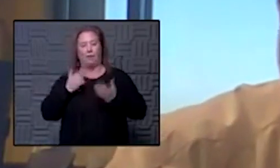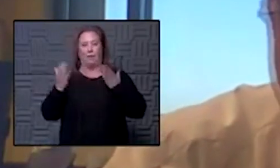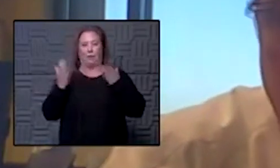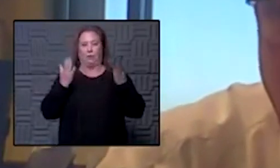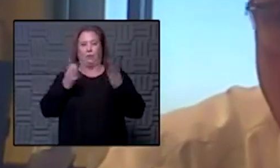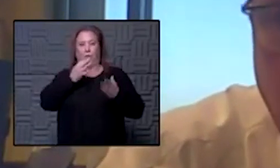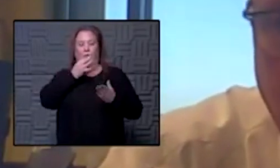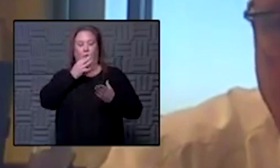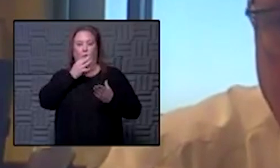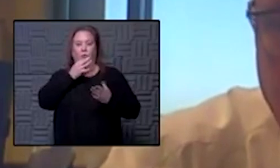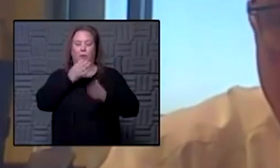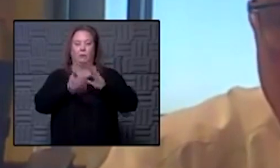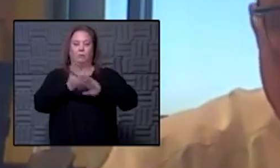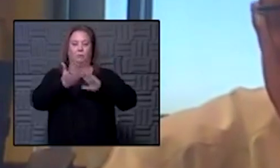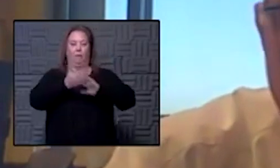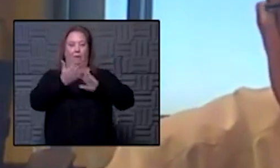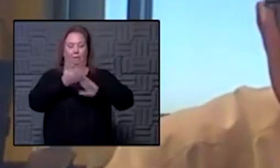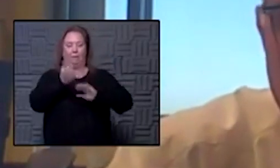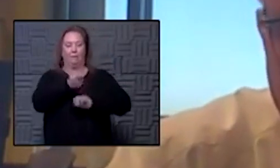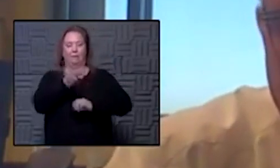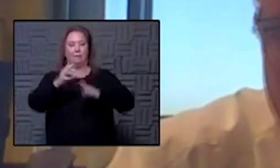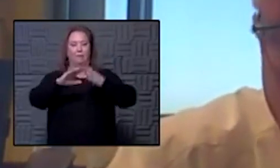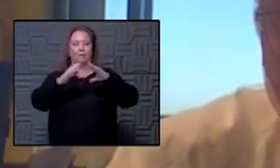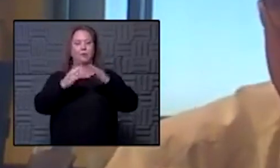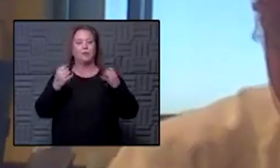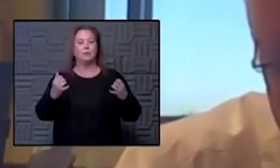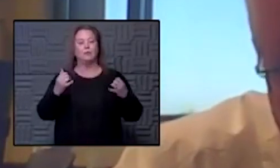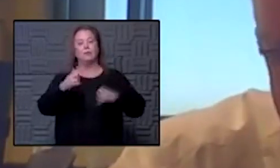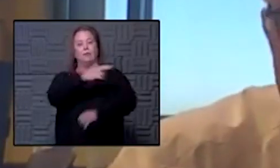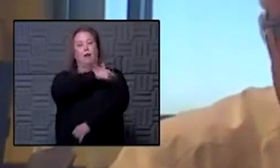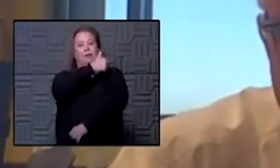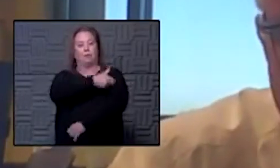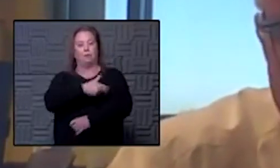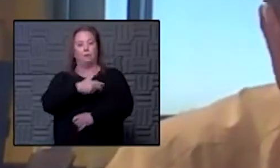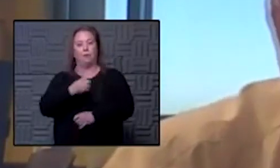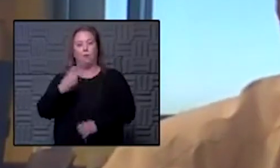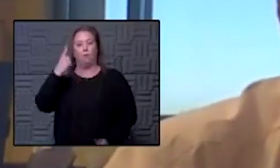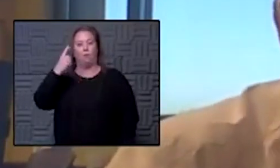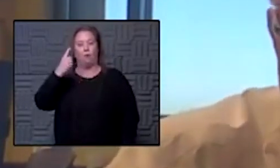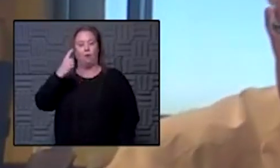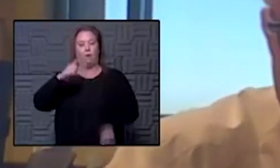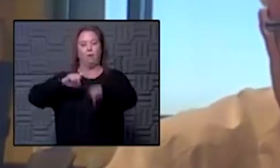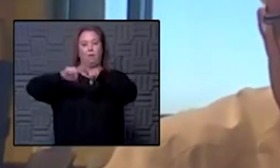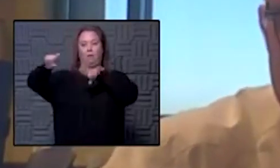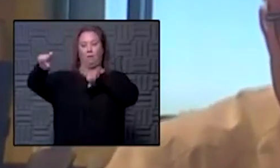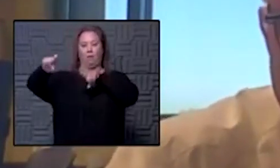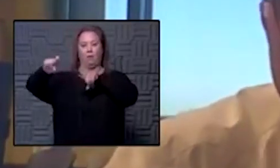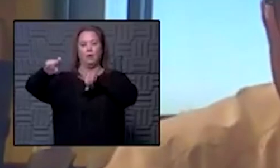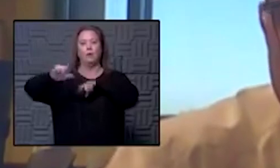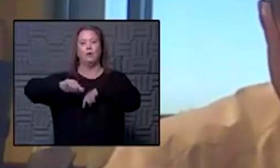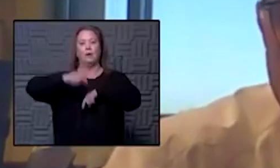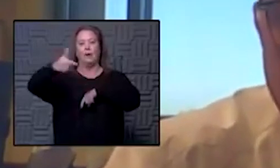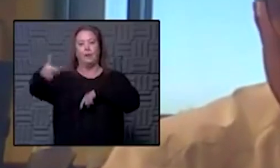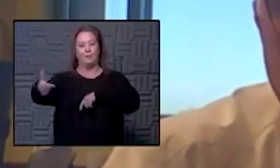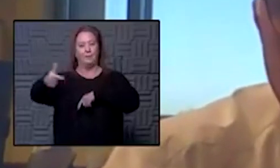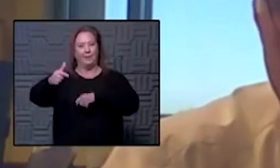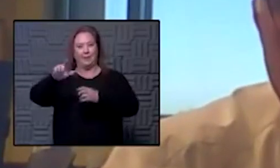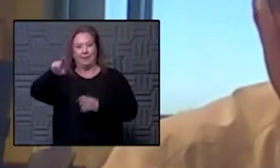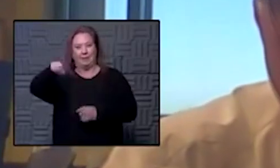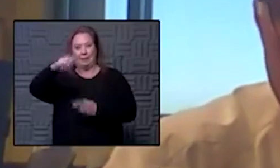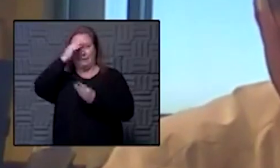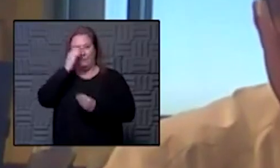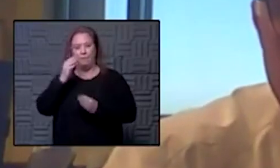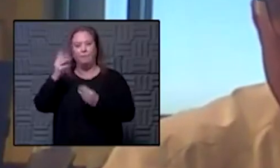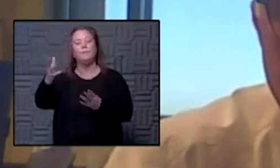next couple weeks it's already working in many communities now where the hospitals will make one phone call hand off of the necessary information